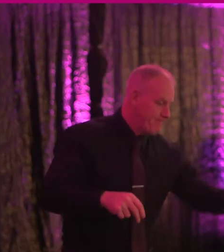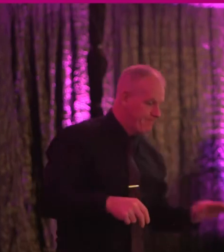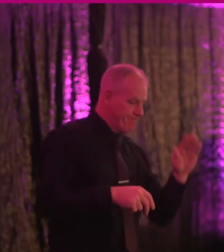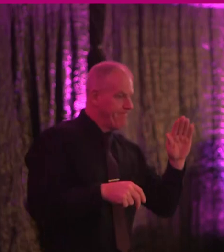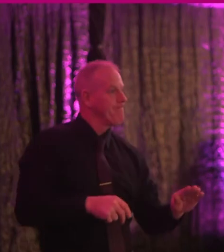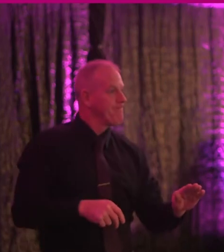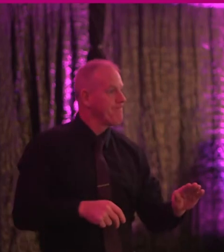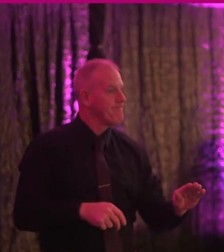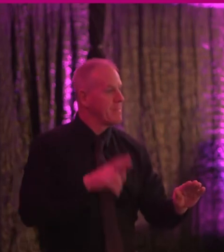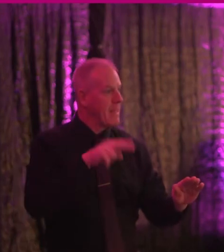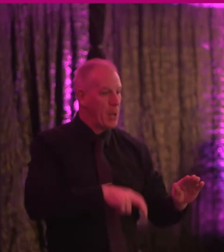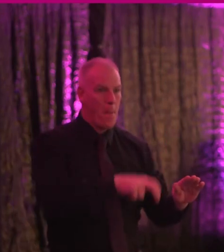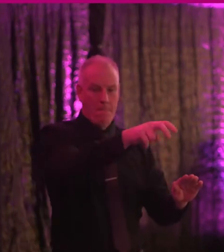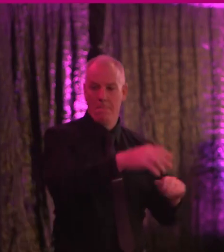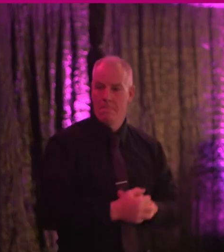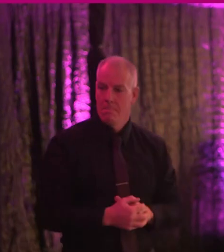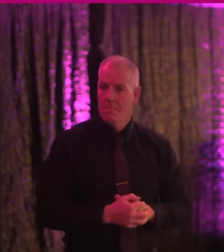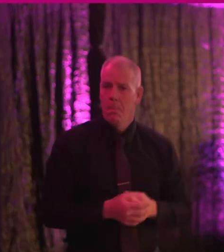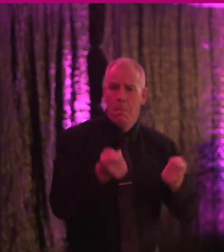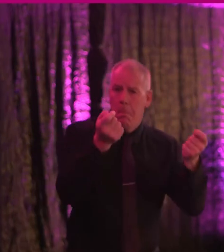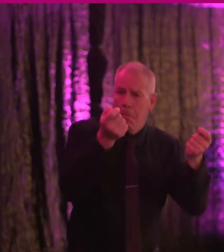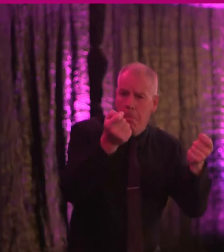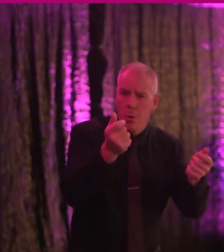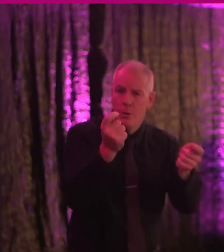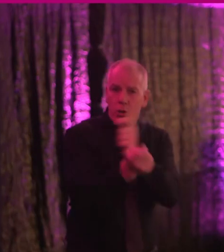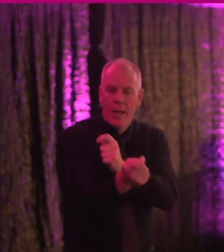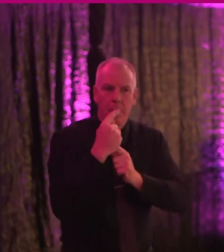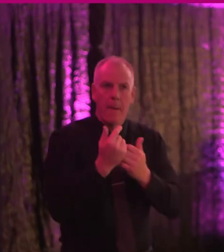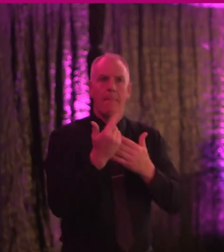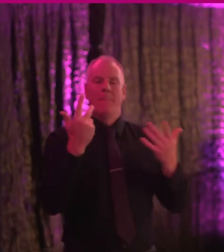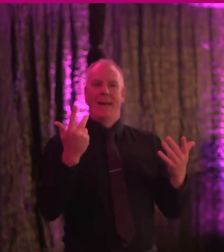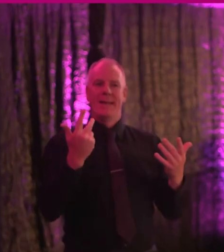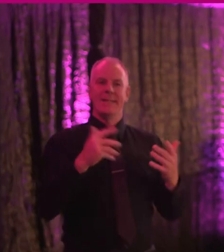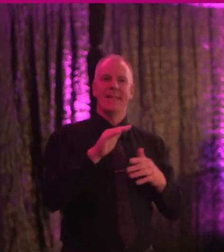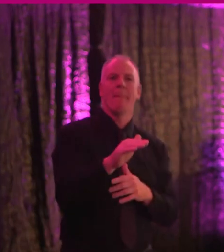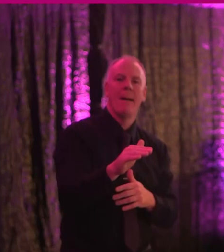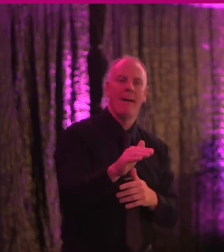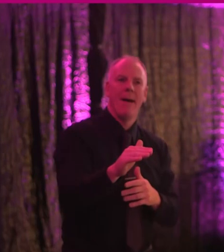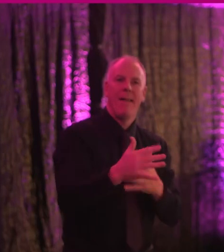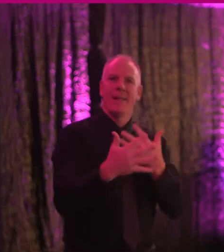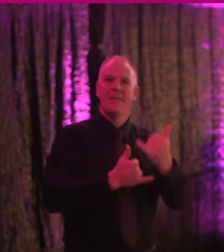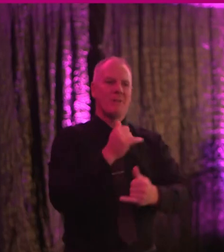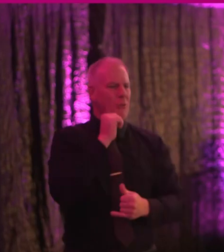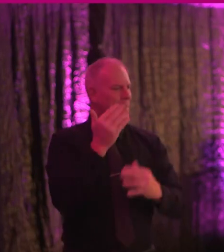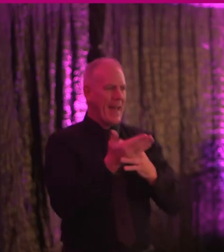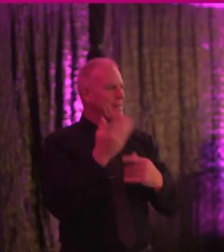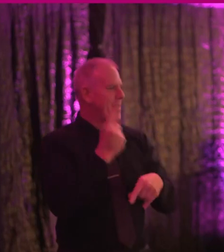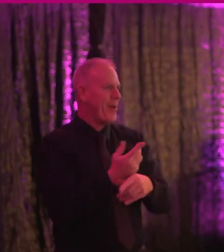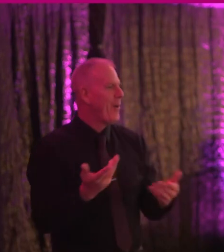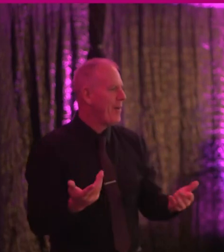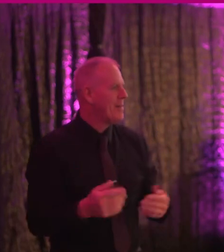and out of the castle. That's a small piece, but it's a big step to think for many years we didn't have that access.